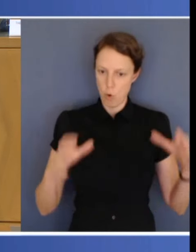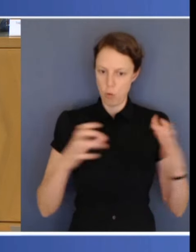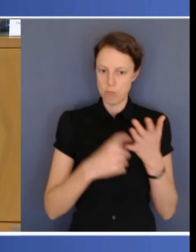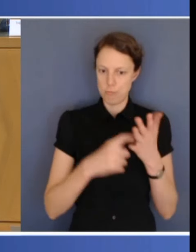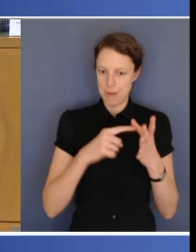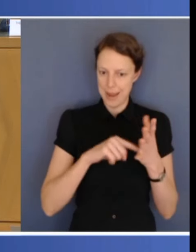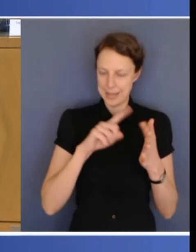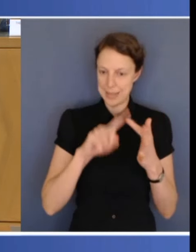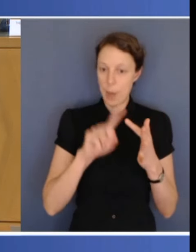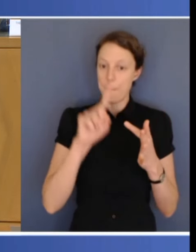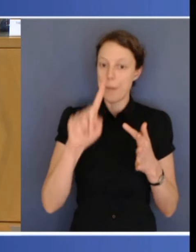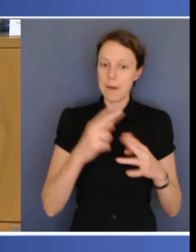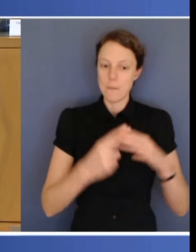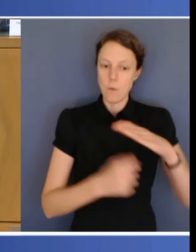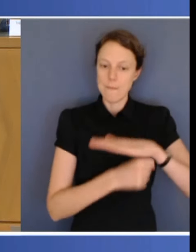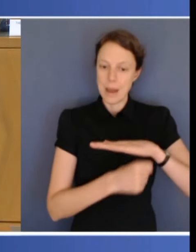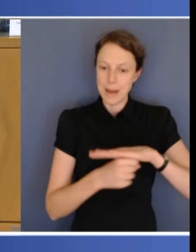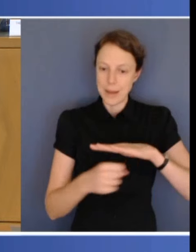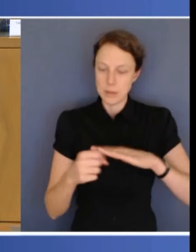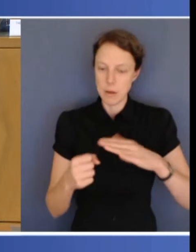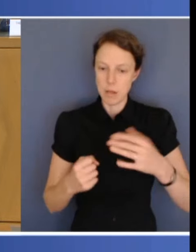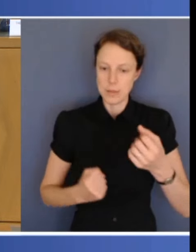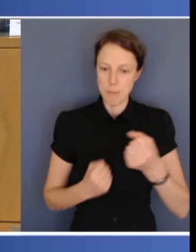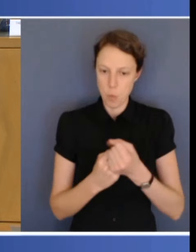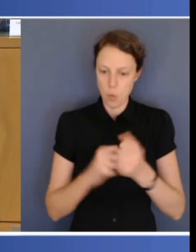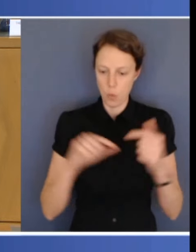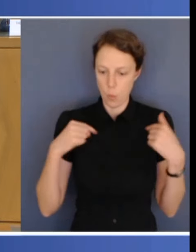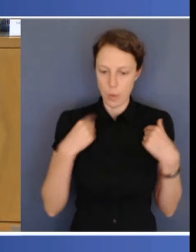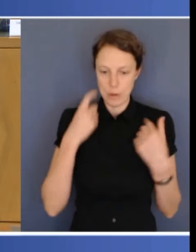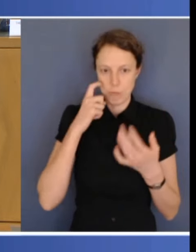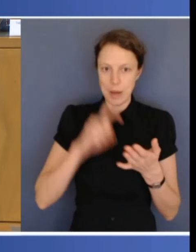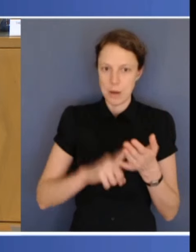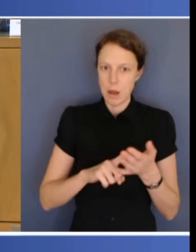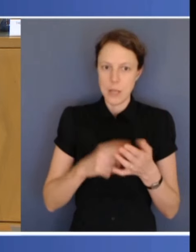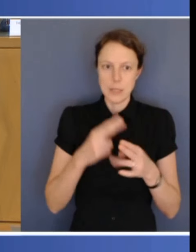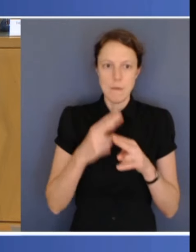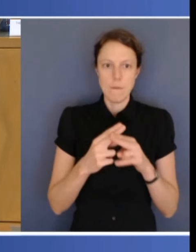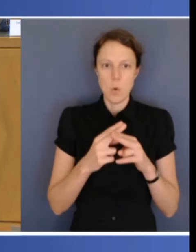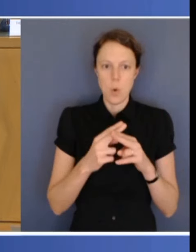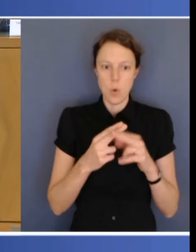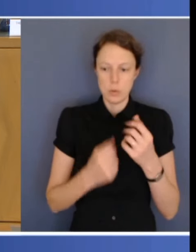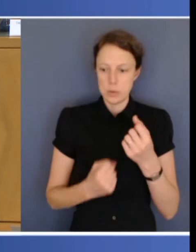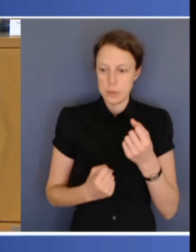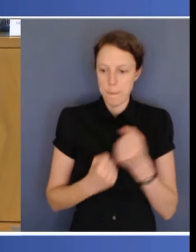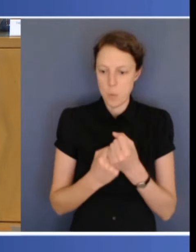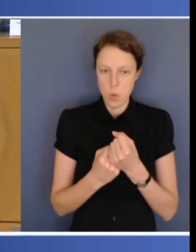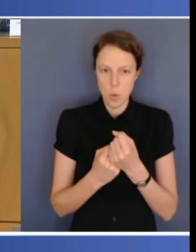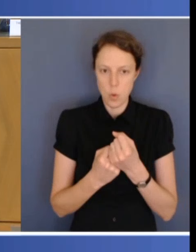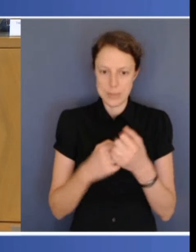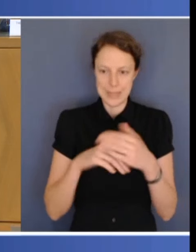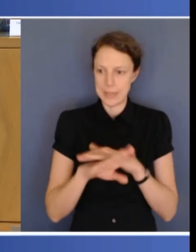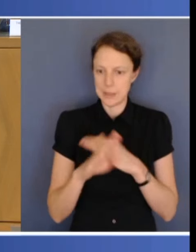that for support to be given in a school or childcare